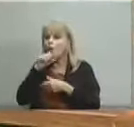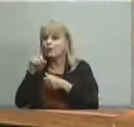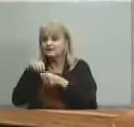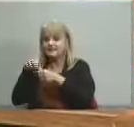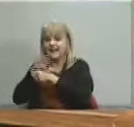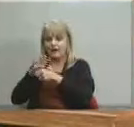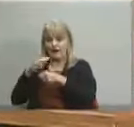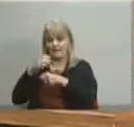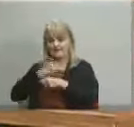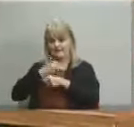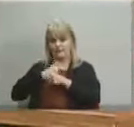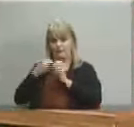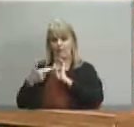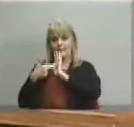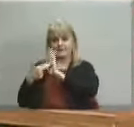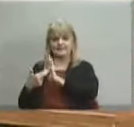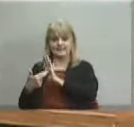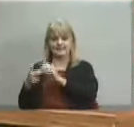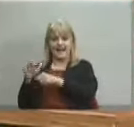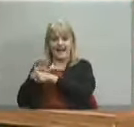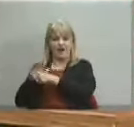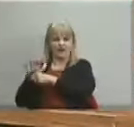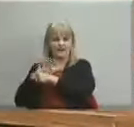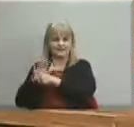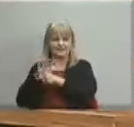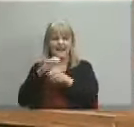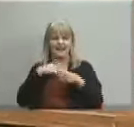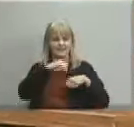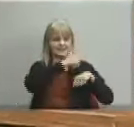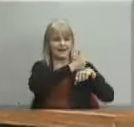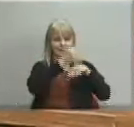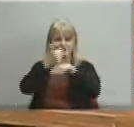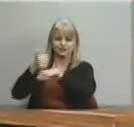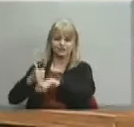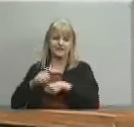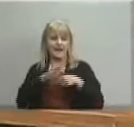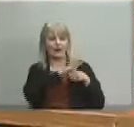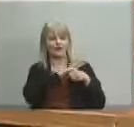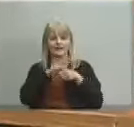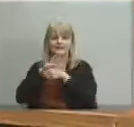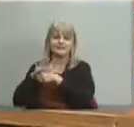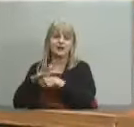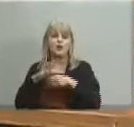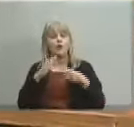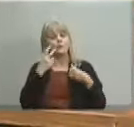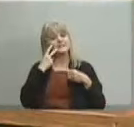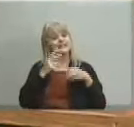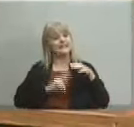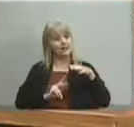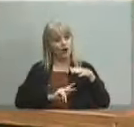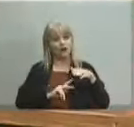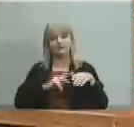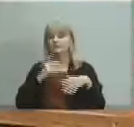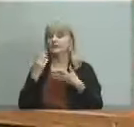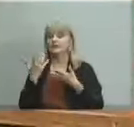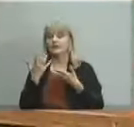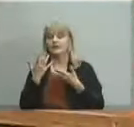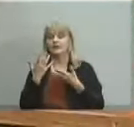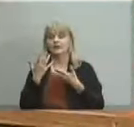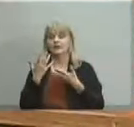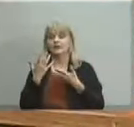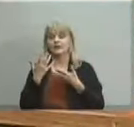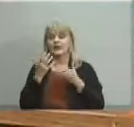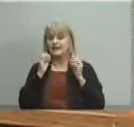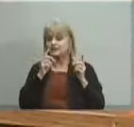been elected to represent we see it in kindergarten readiness we see it in educational attainment of parents we